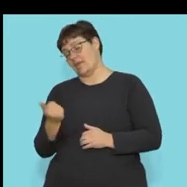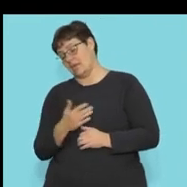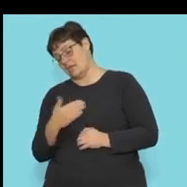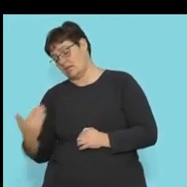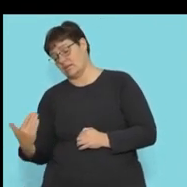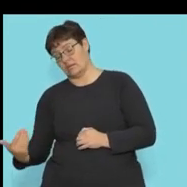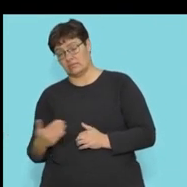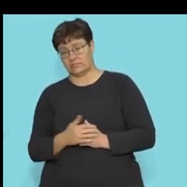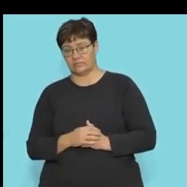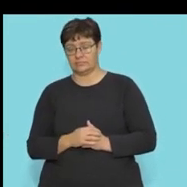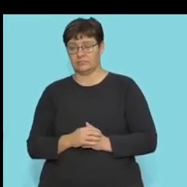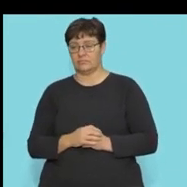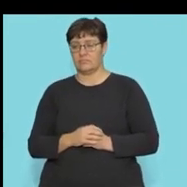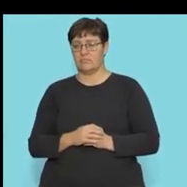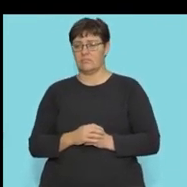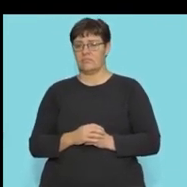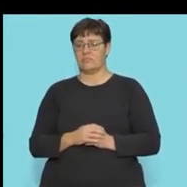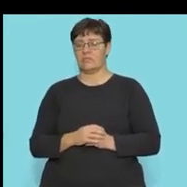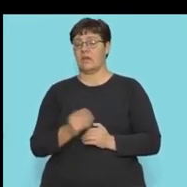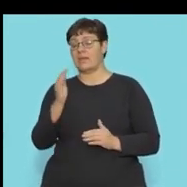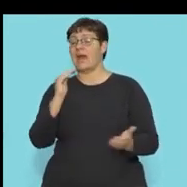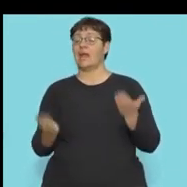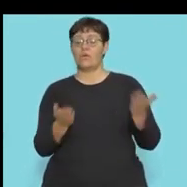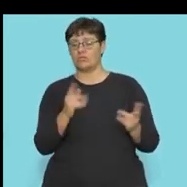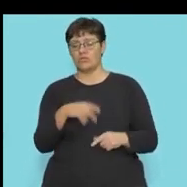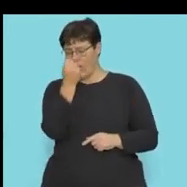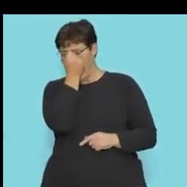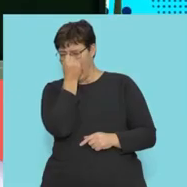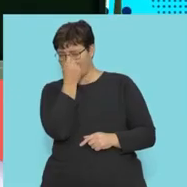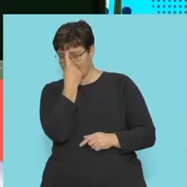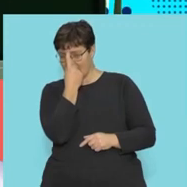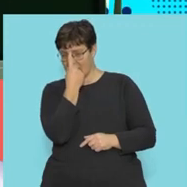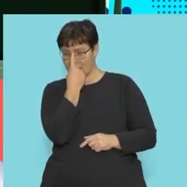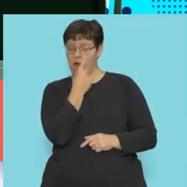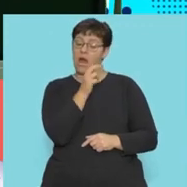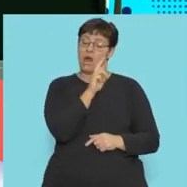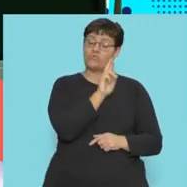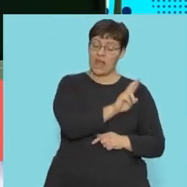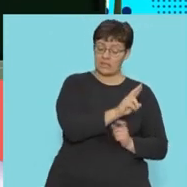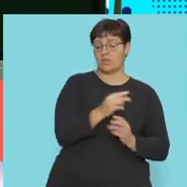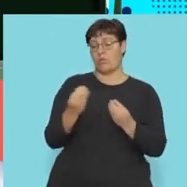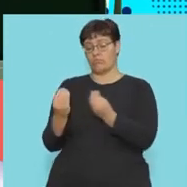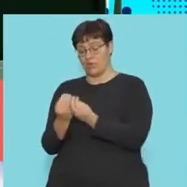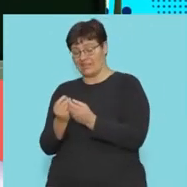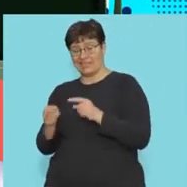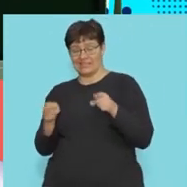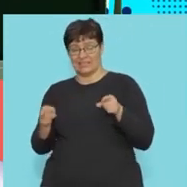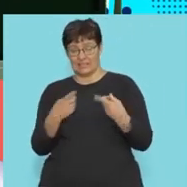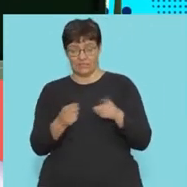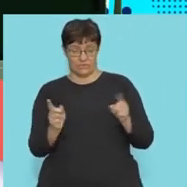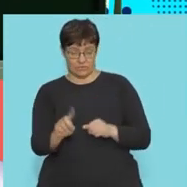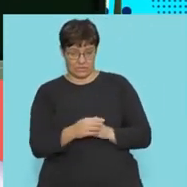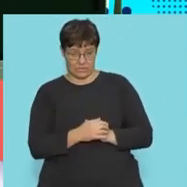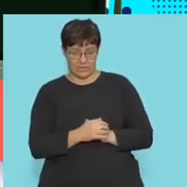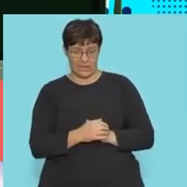coming onto the left-hand side. So this equation required that you understand what the reactants were and the products. So a very different way